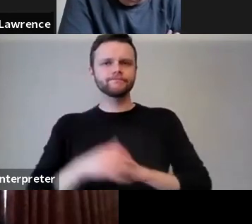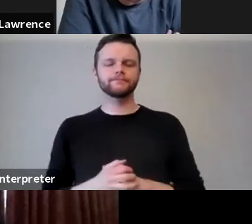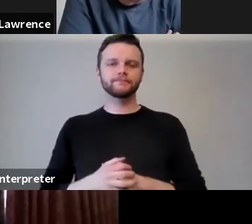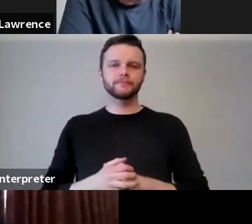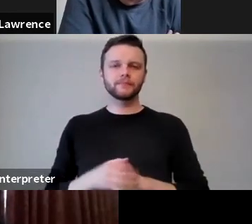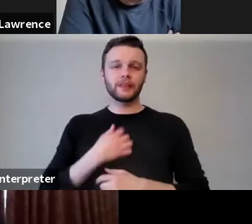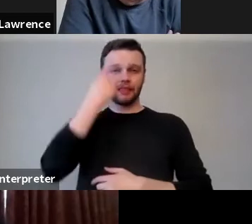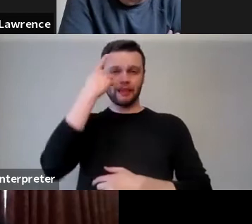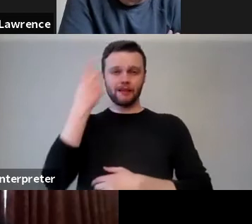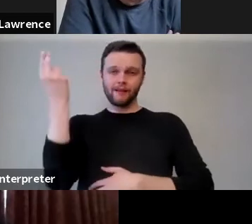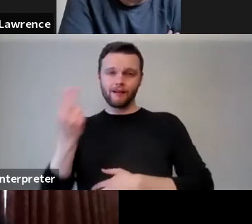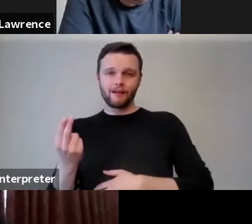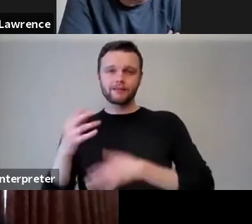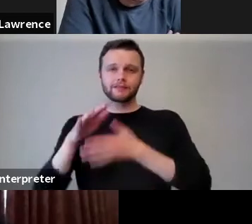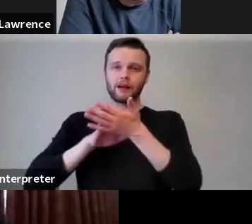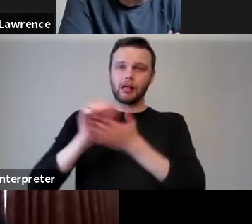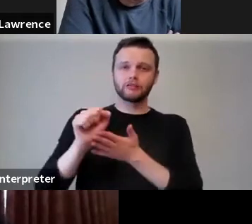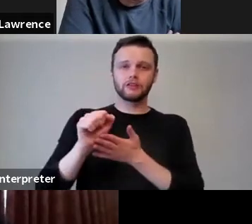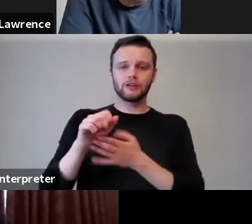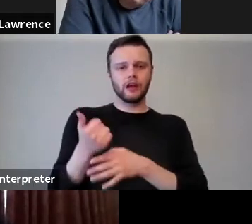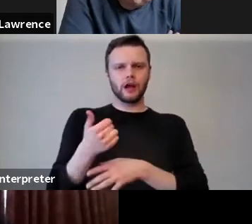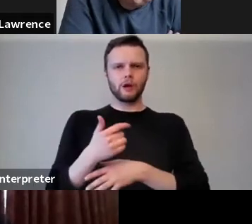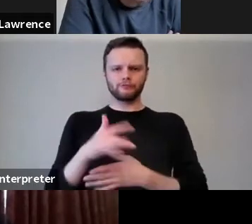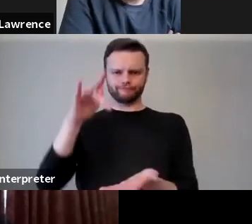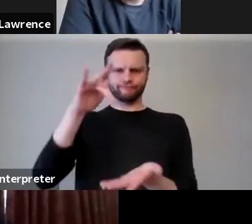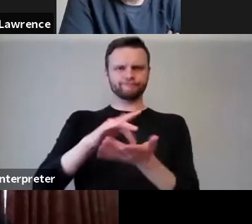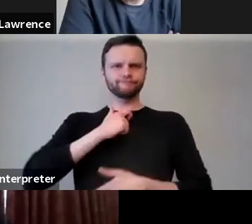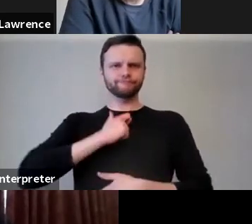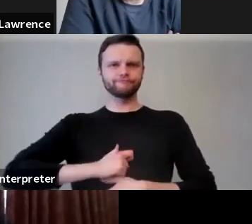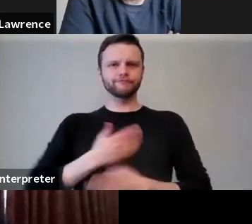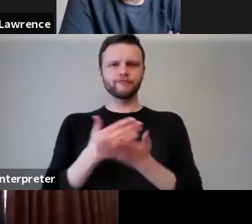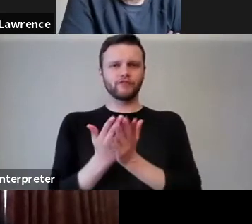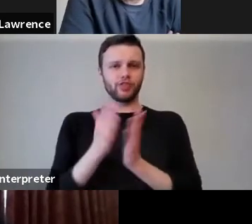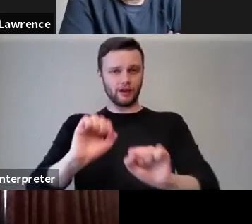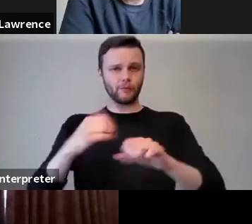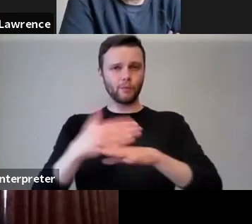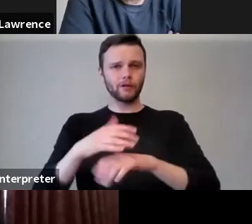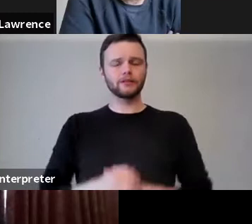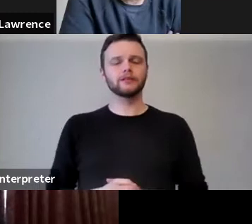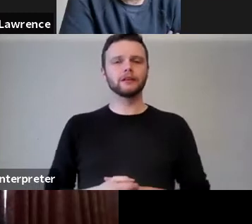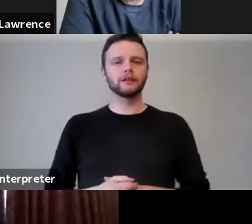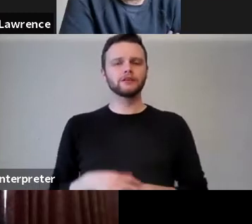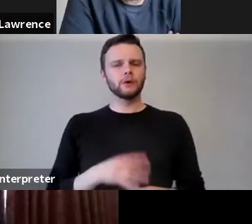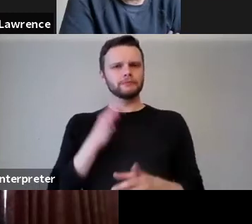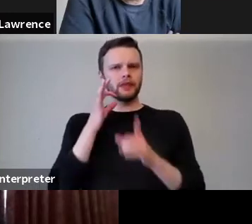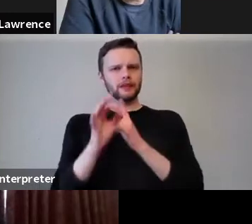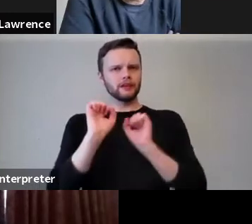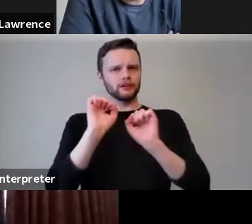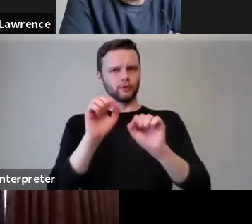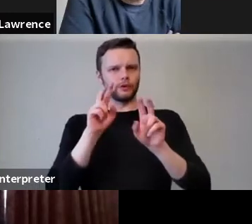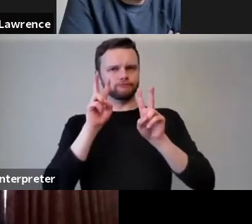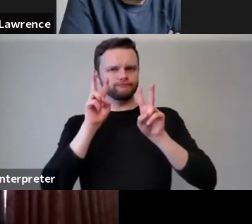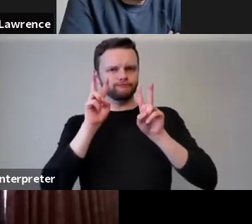arts and culture can play a central role in that piece. What are your observations of the roles